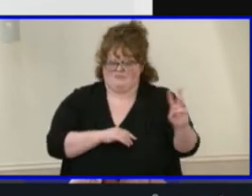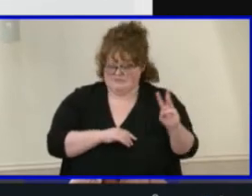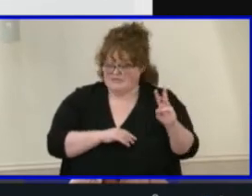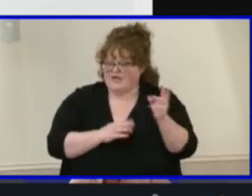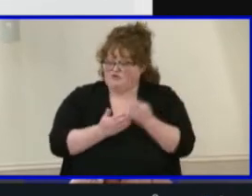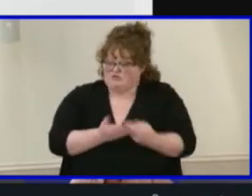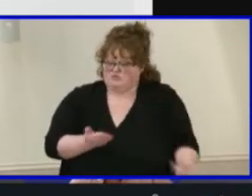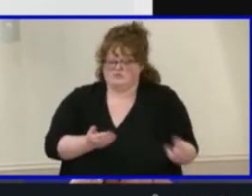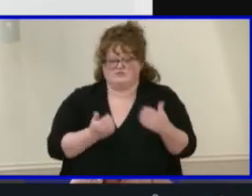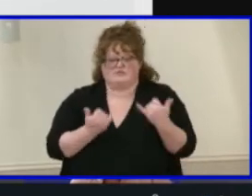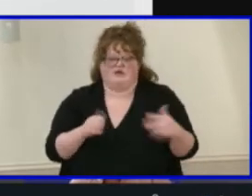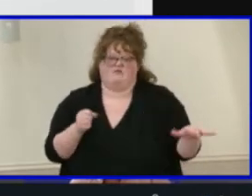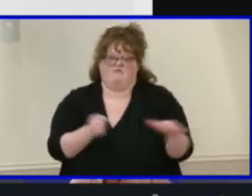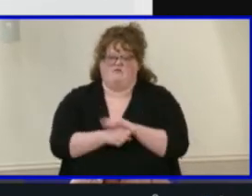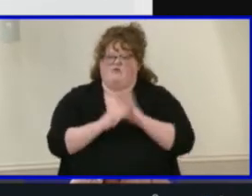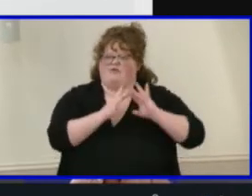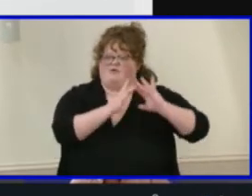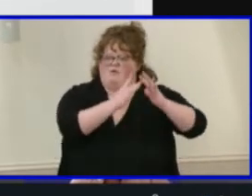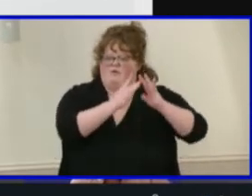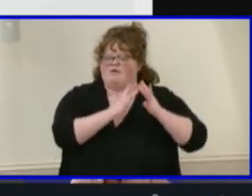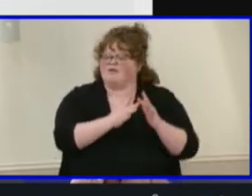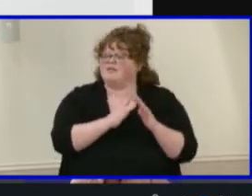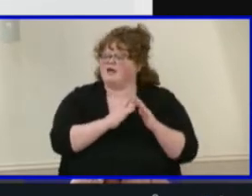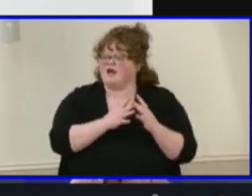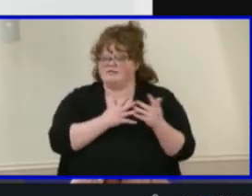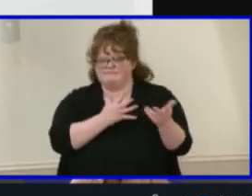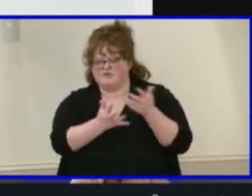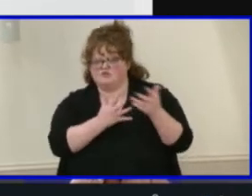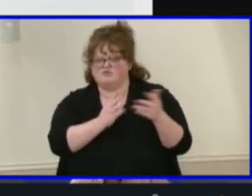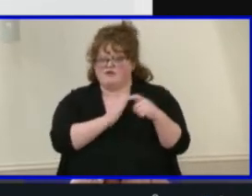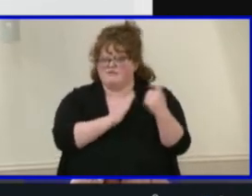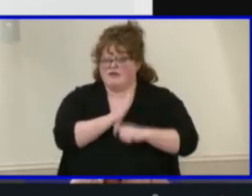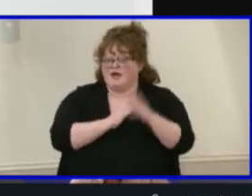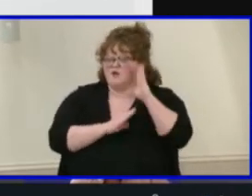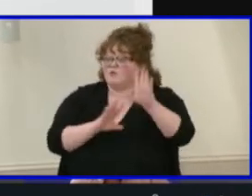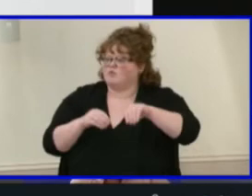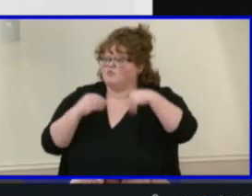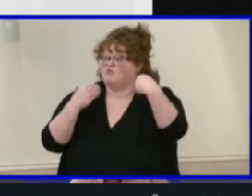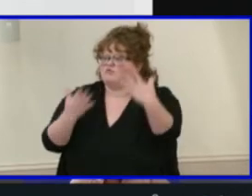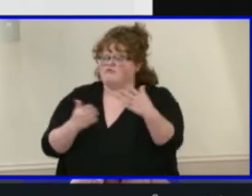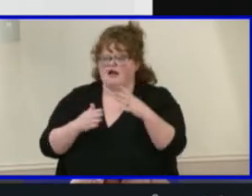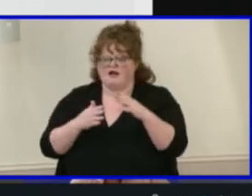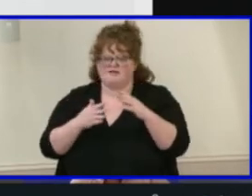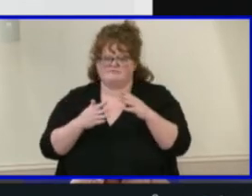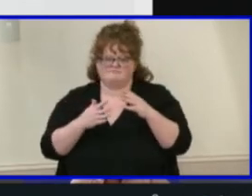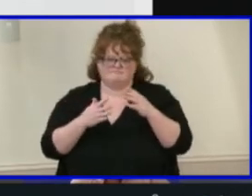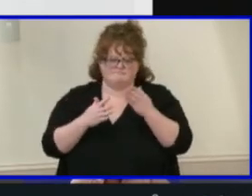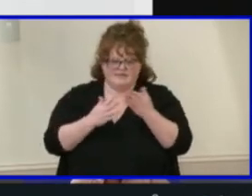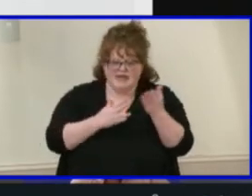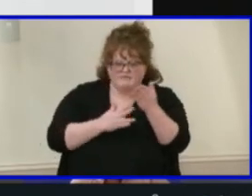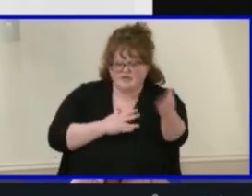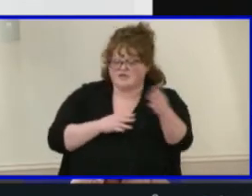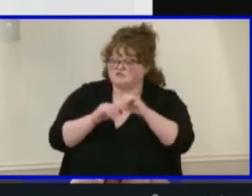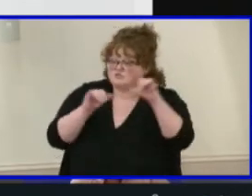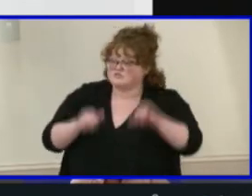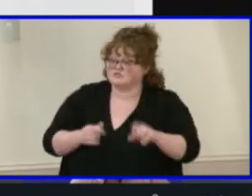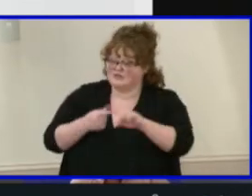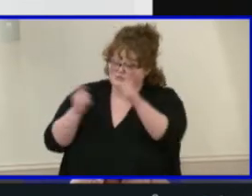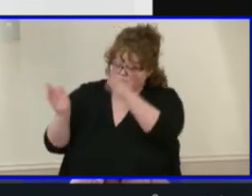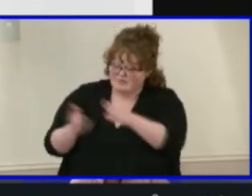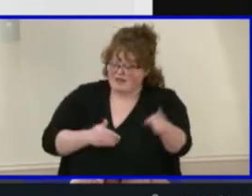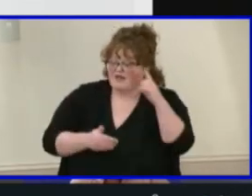HCPS planning guide provides all students and families with a navigation system for their academic and career planning journey.